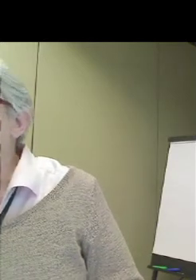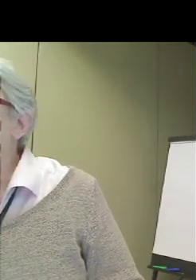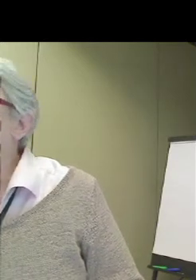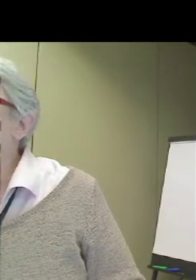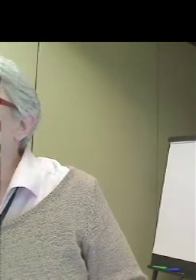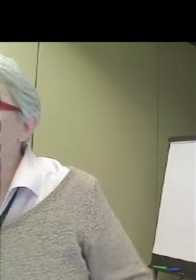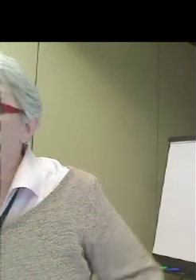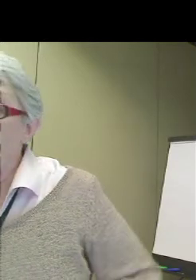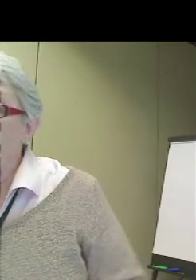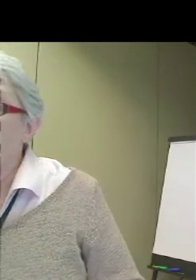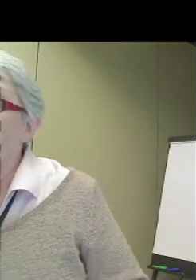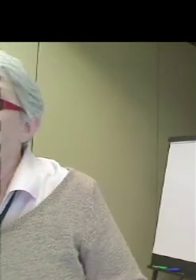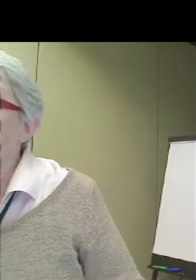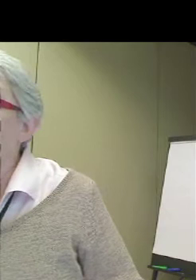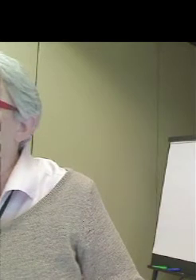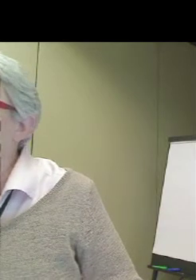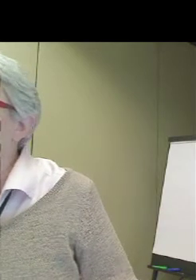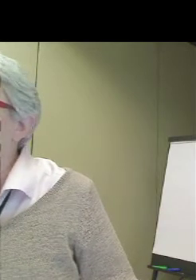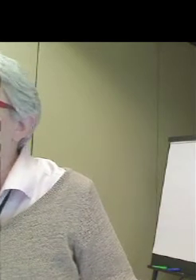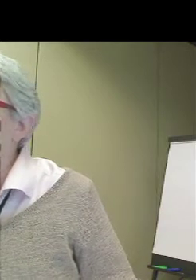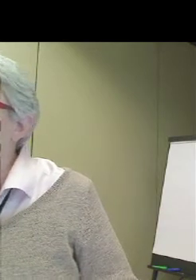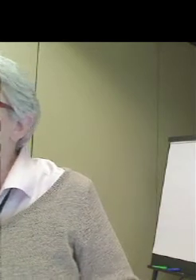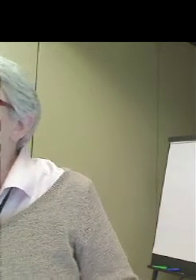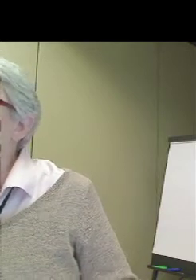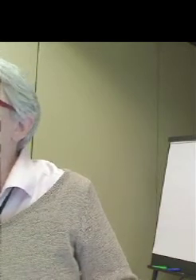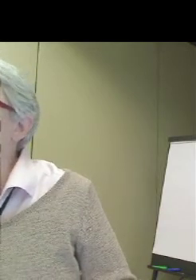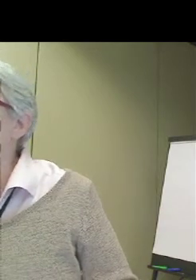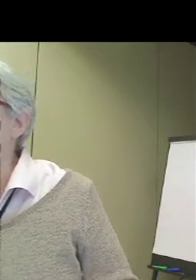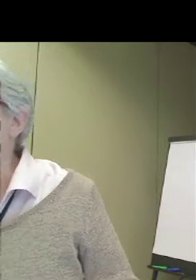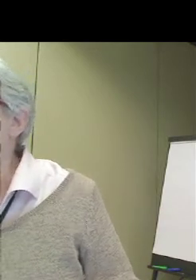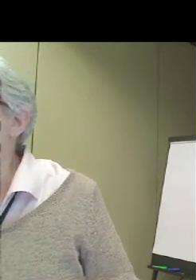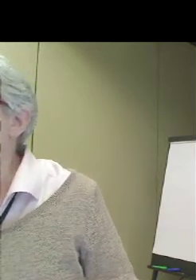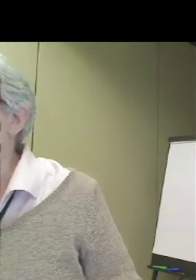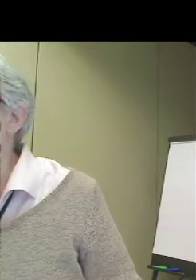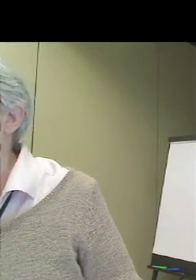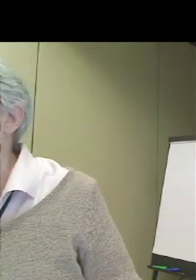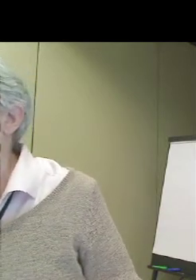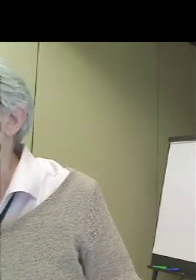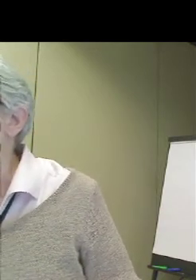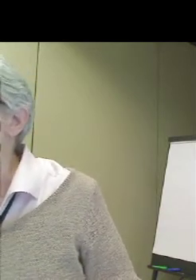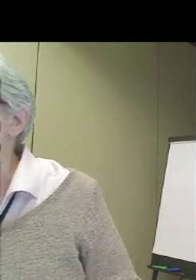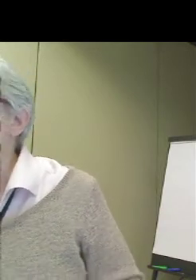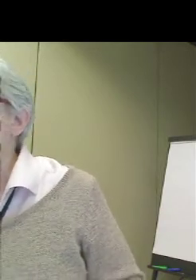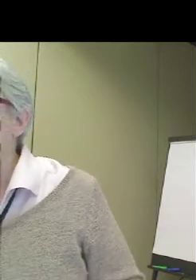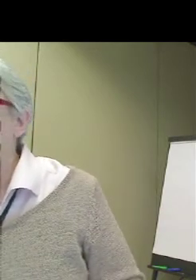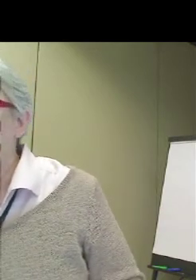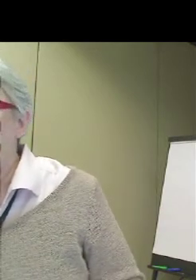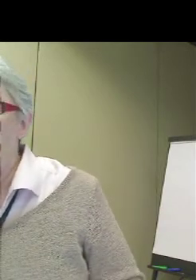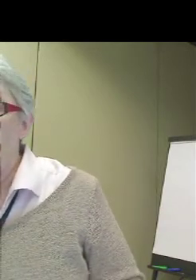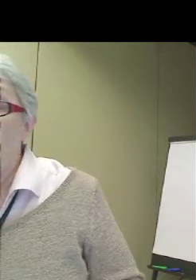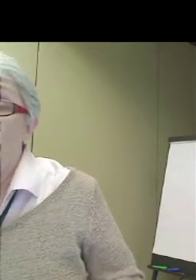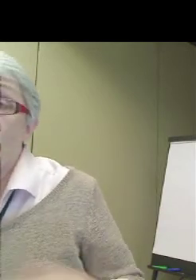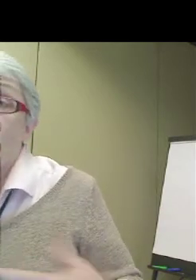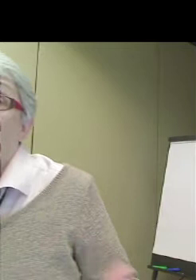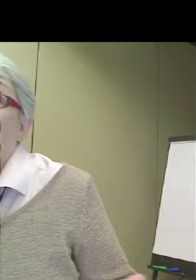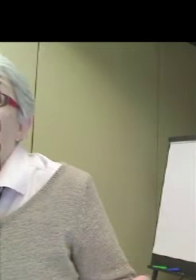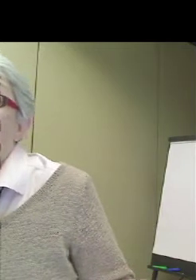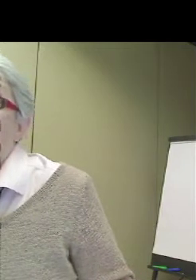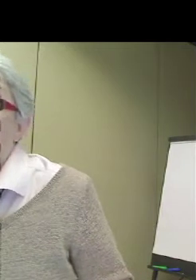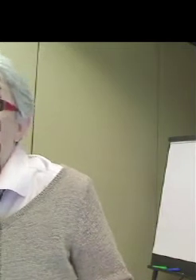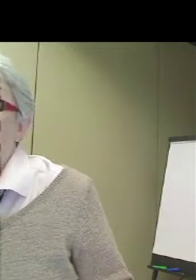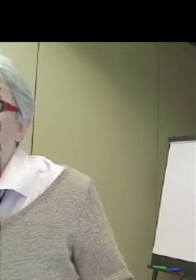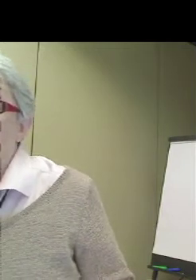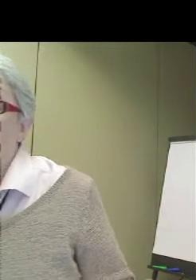The format for our presentations in the galleries are identical to the formats we use with our docents. They are